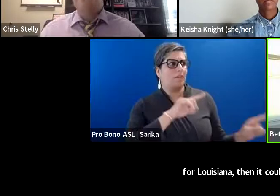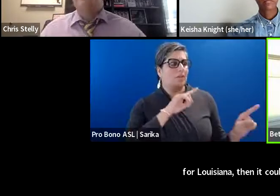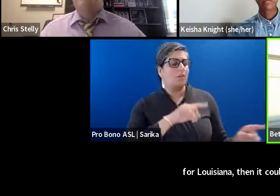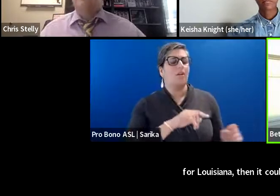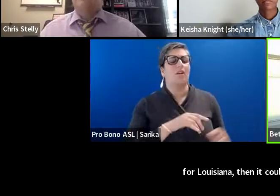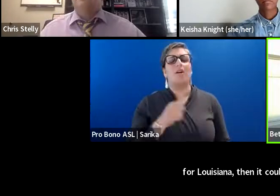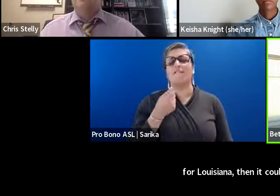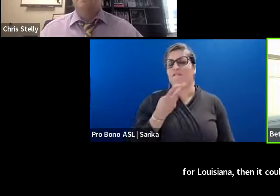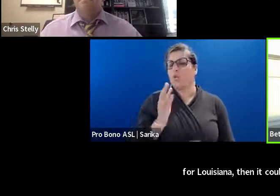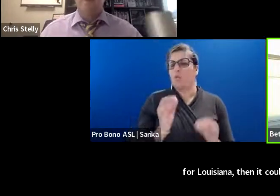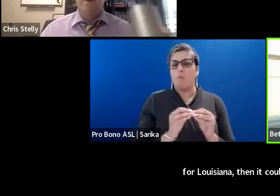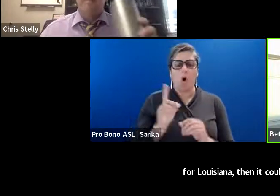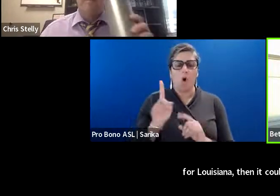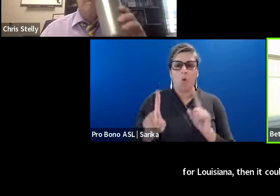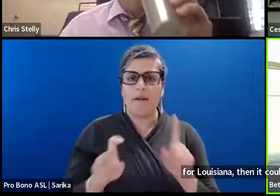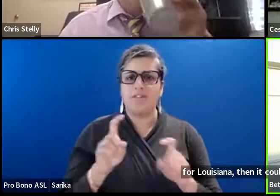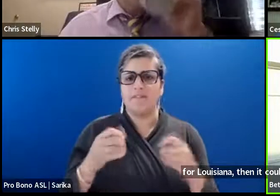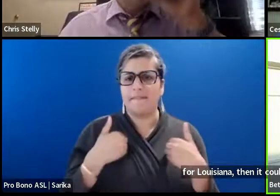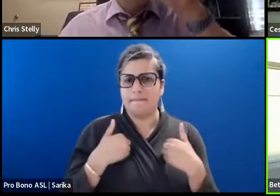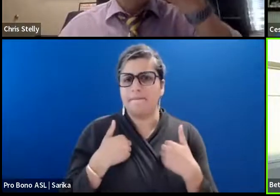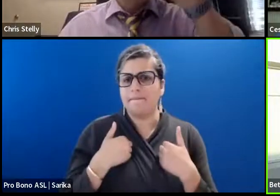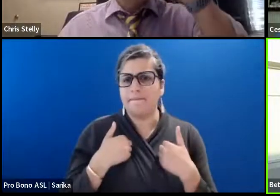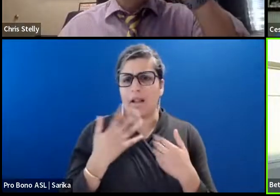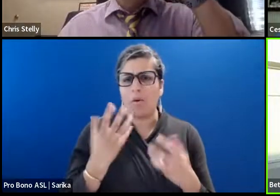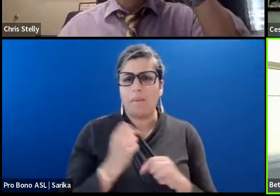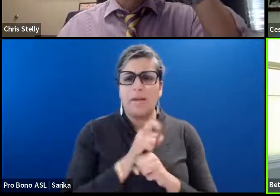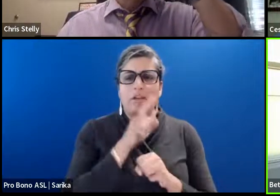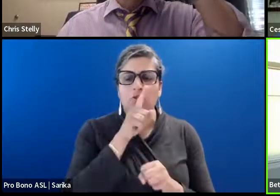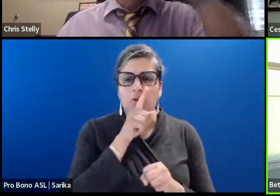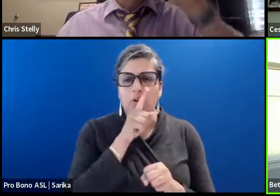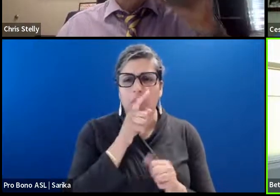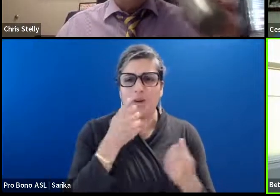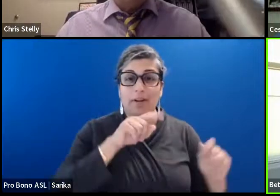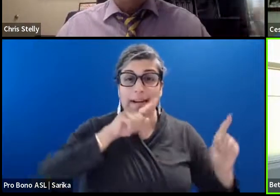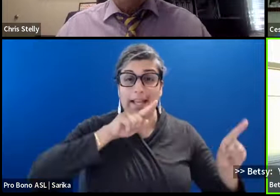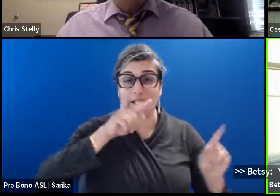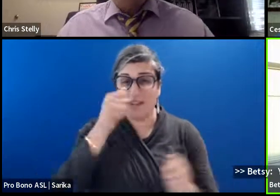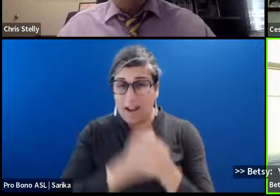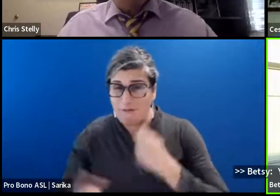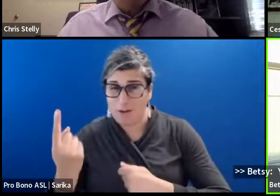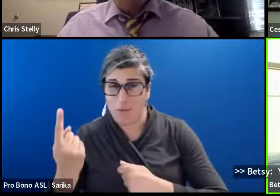and I want to make sure we get everybody answered.